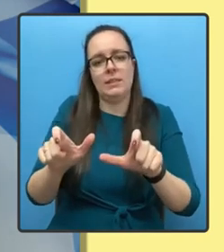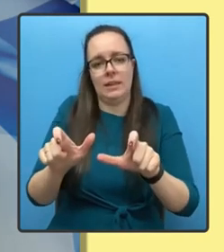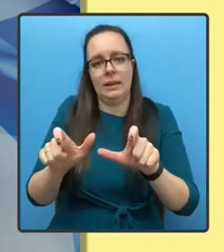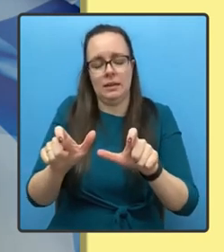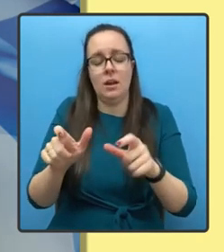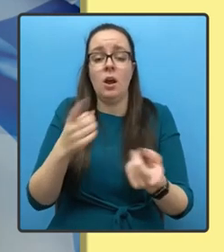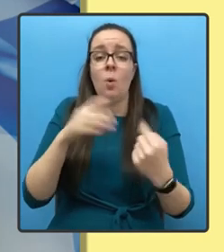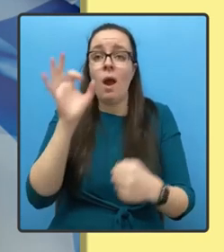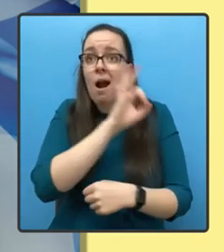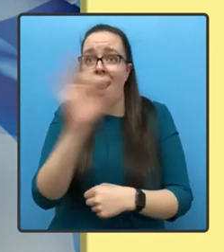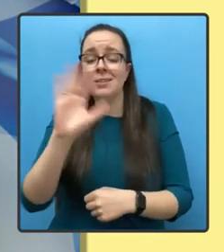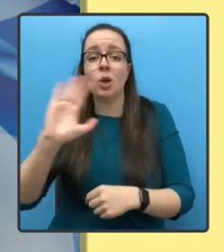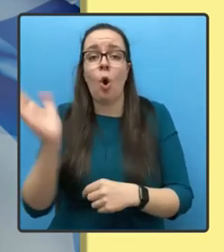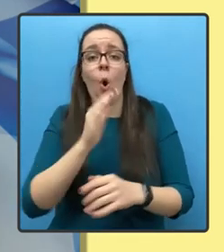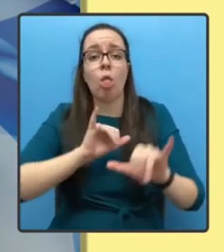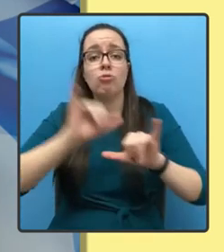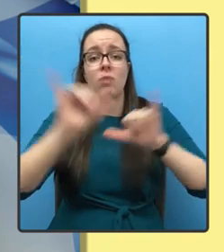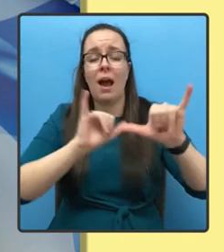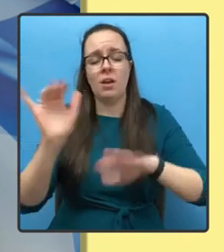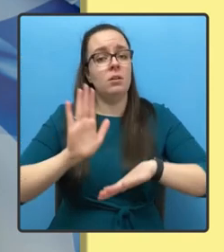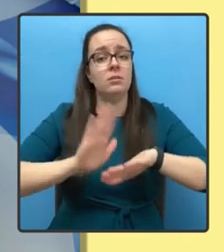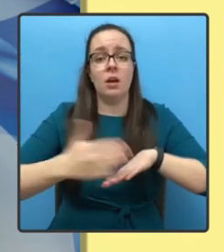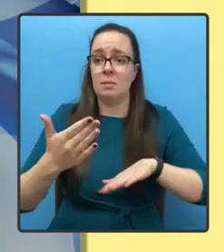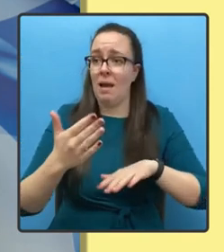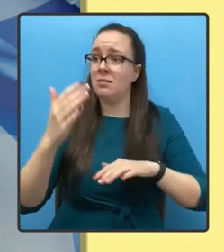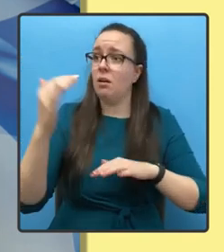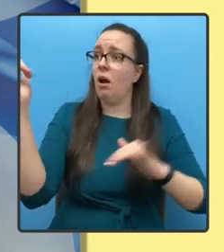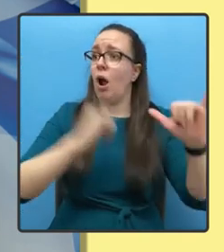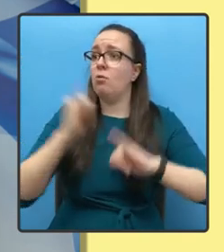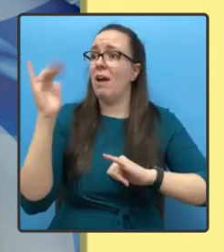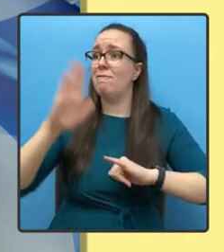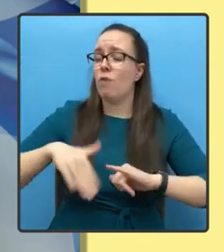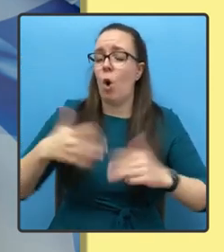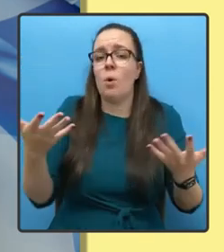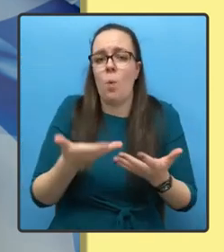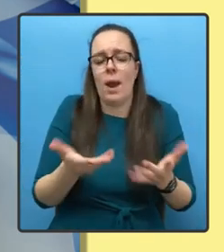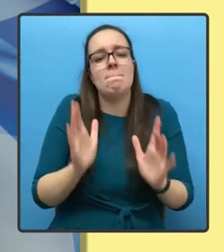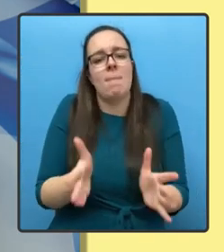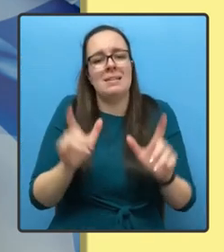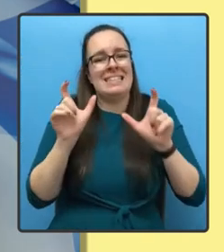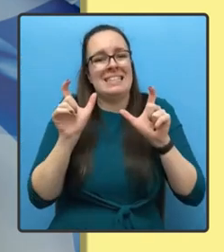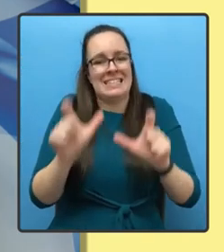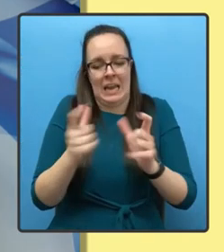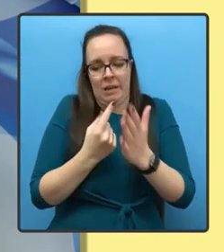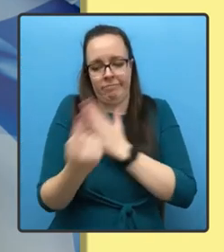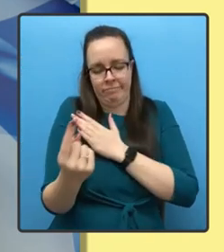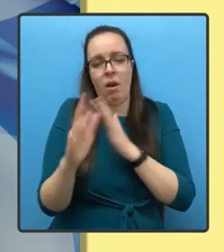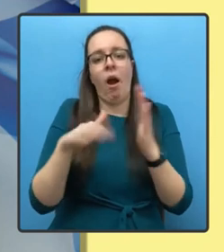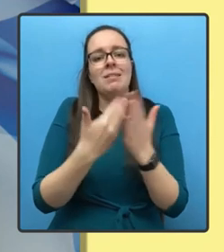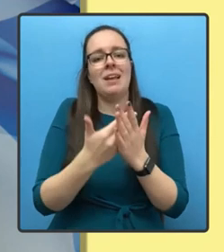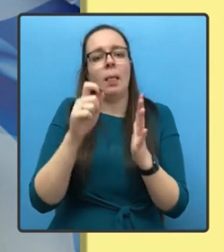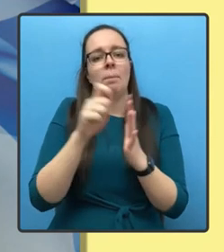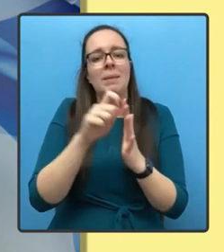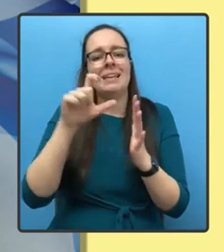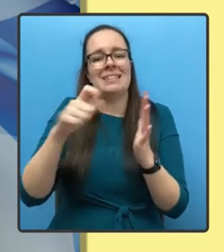no matter where they are travelling from, to isolate until they get a negative result from a PCR test that they